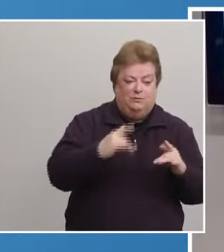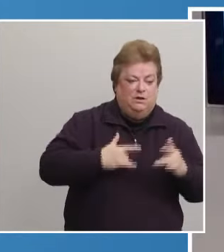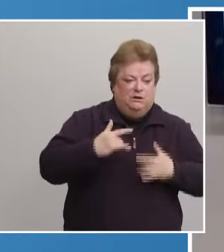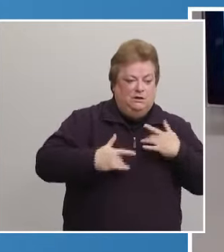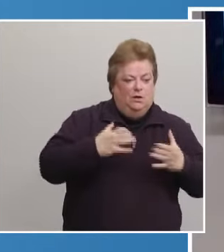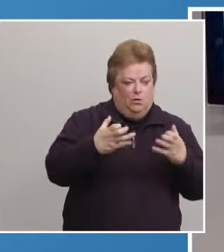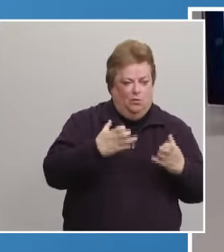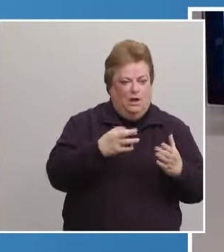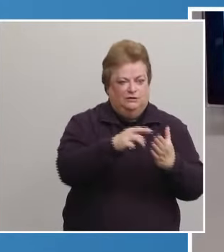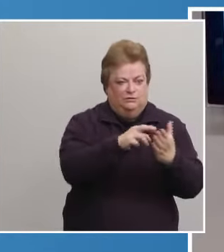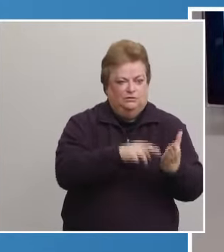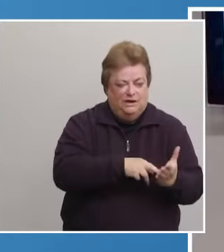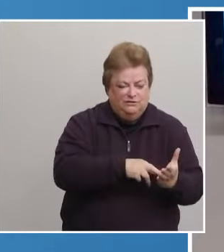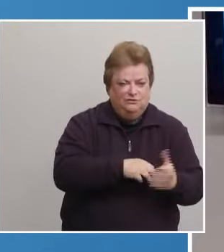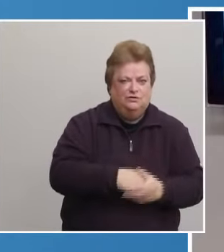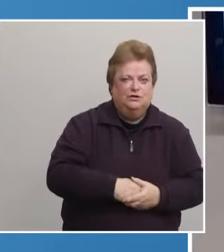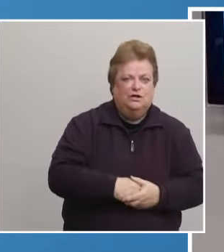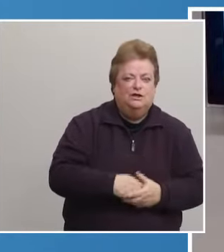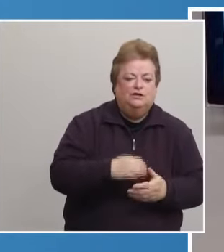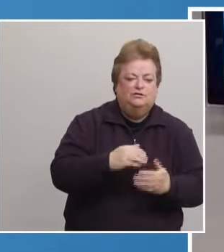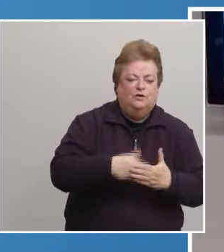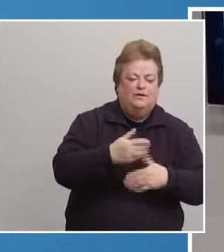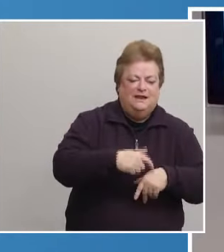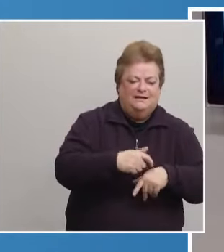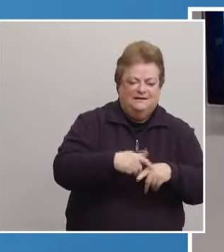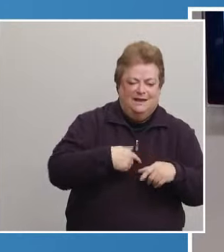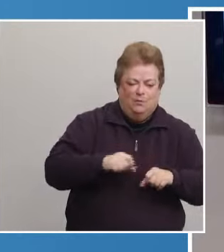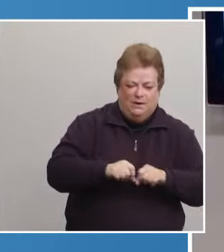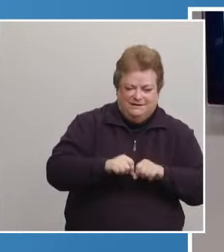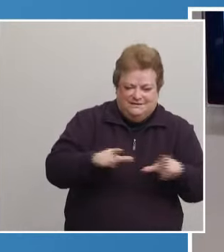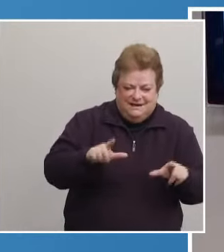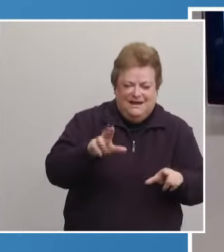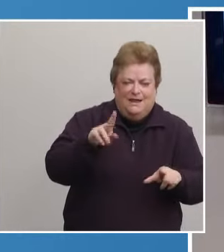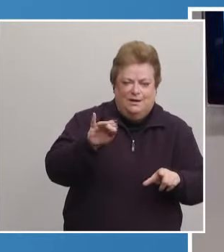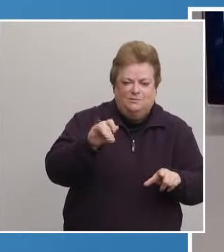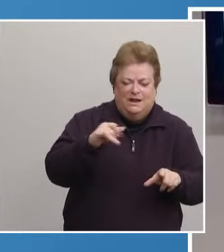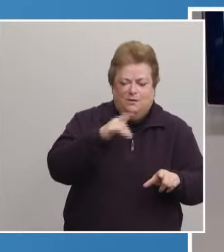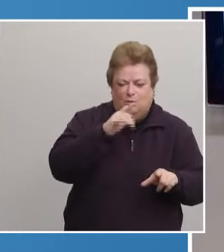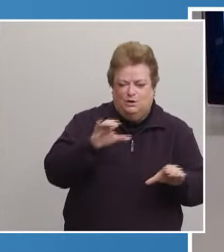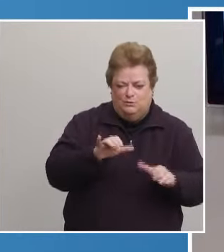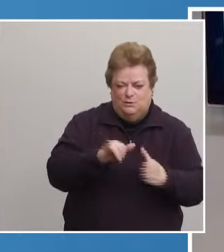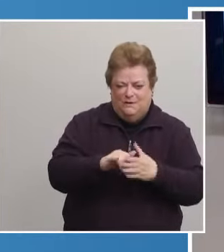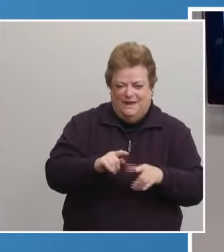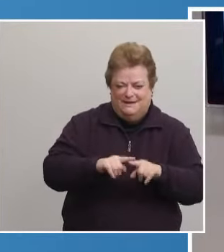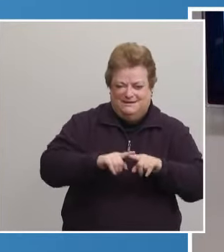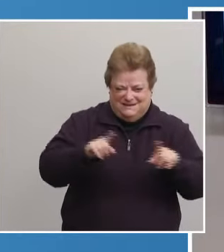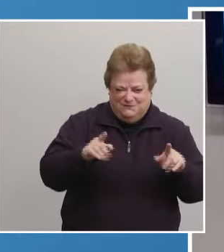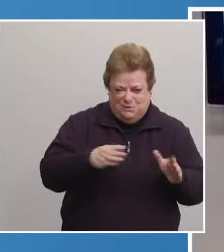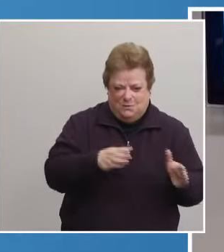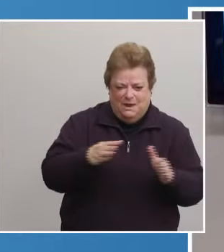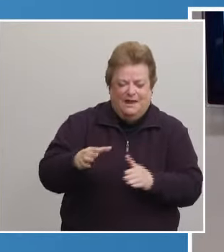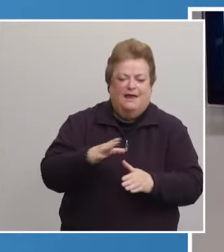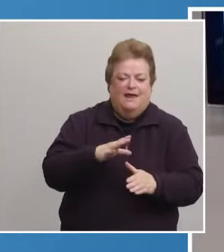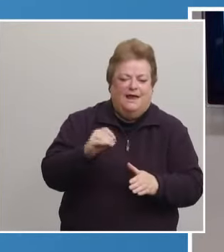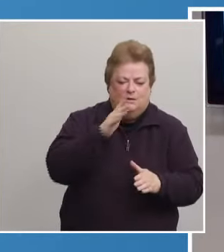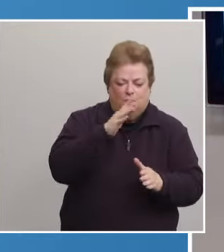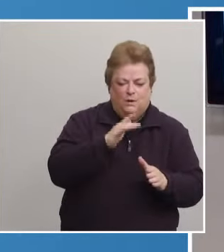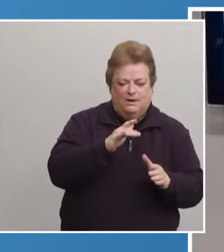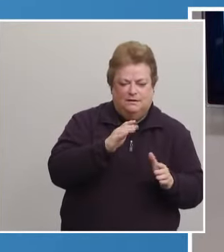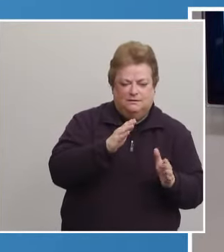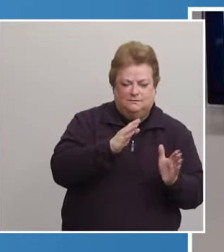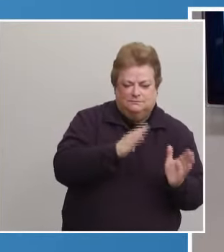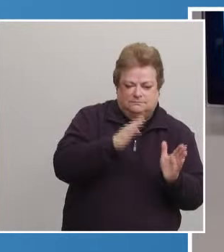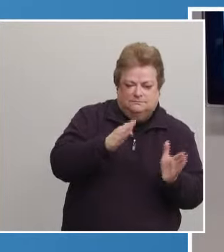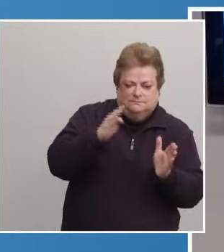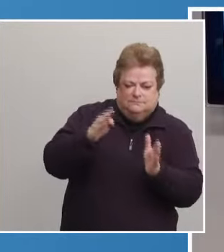So, the next time we send out a message, we'll be doing it a little bit differently and staggering the time frame for how we send the